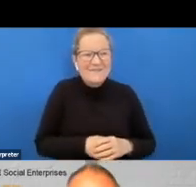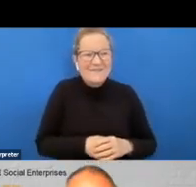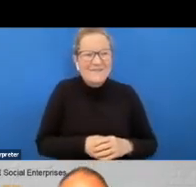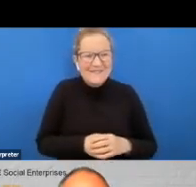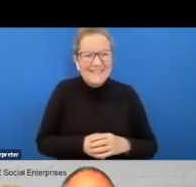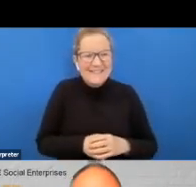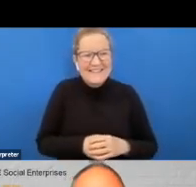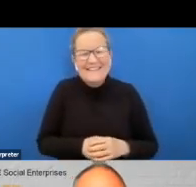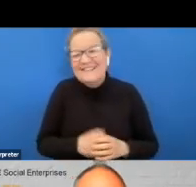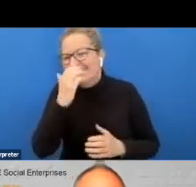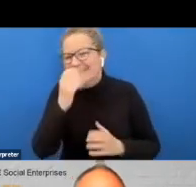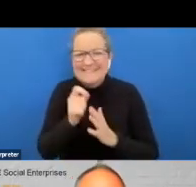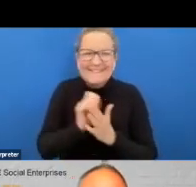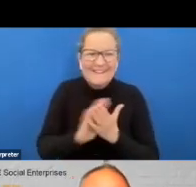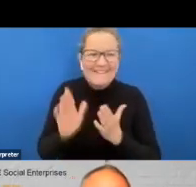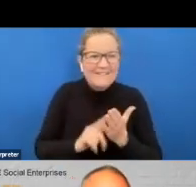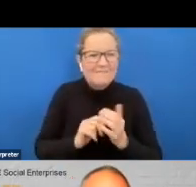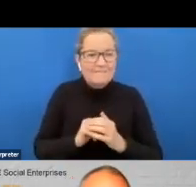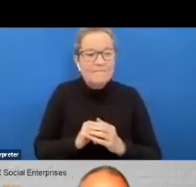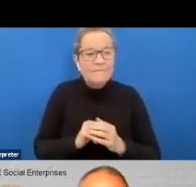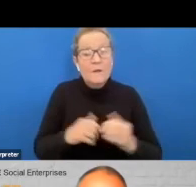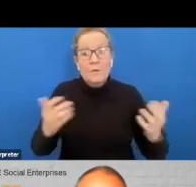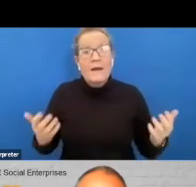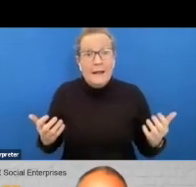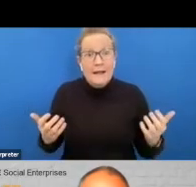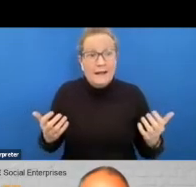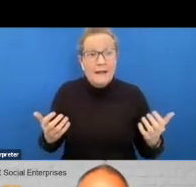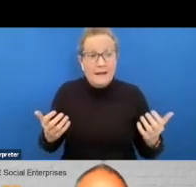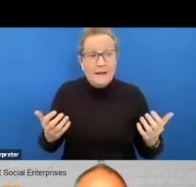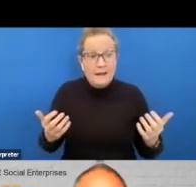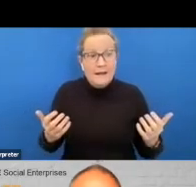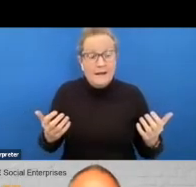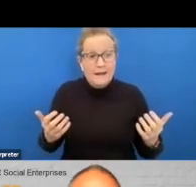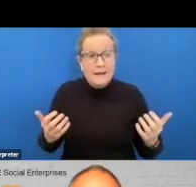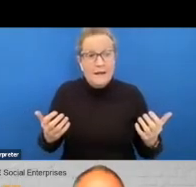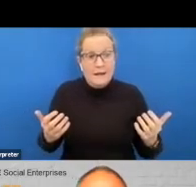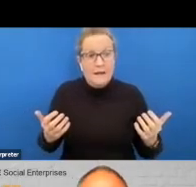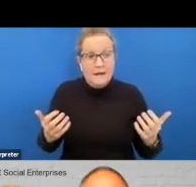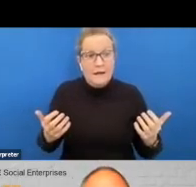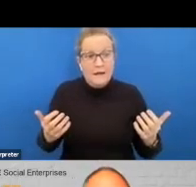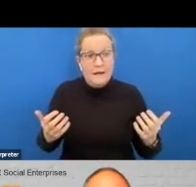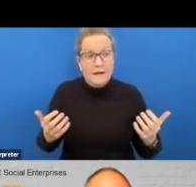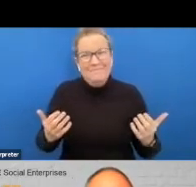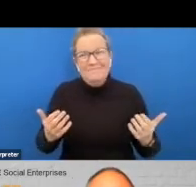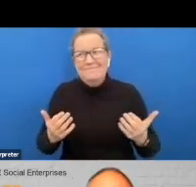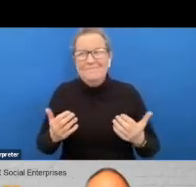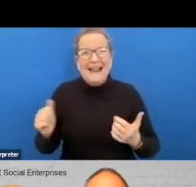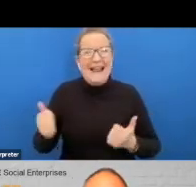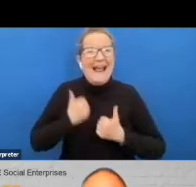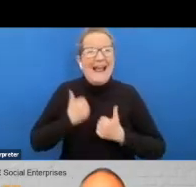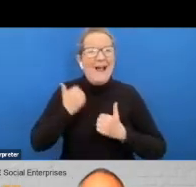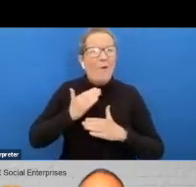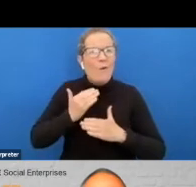sorry phil uh well bringing everybody back is we've always been back in a sense um